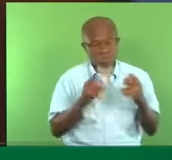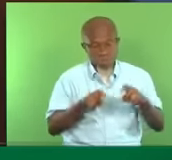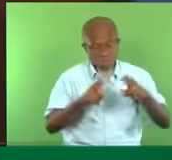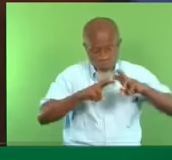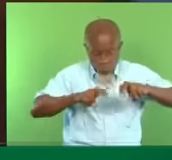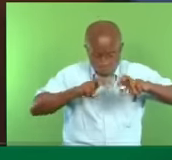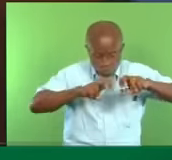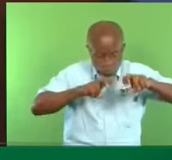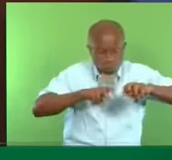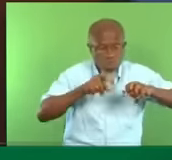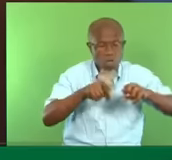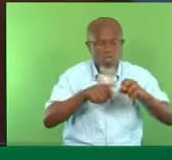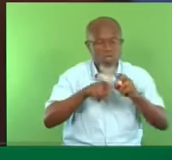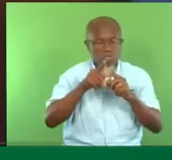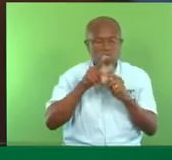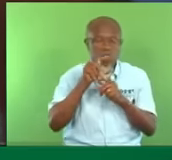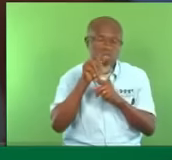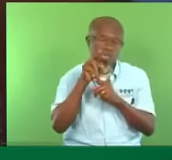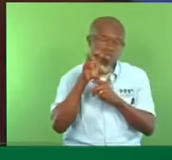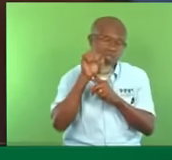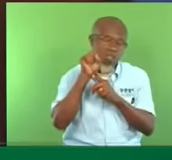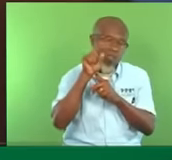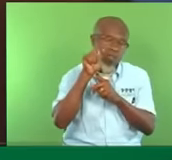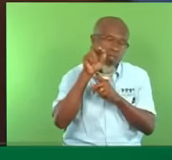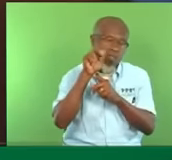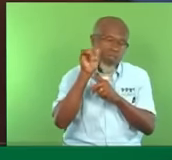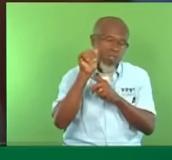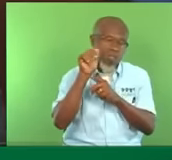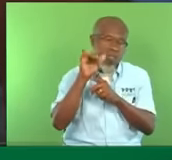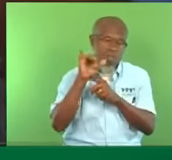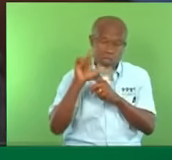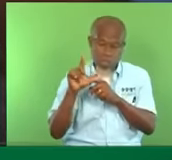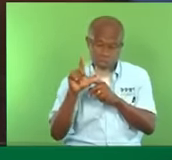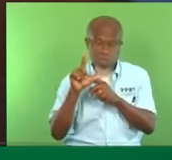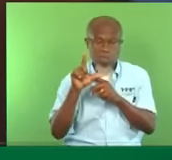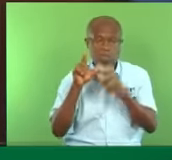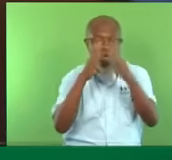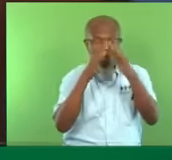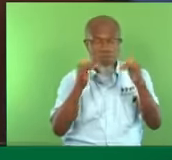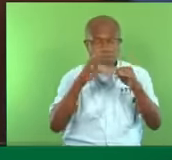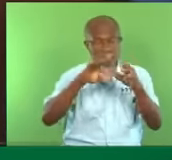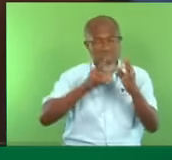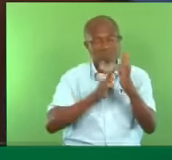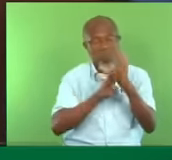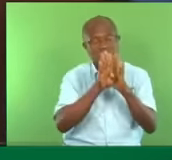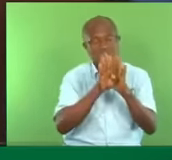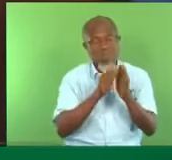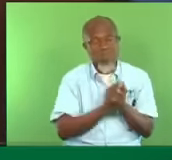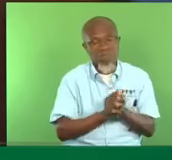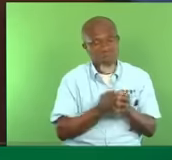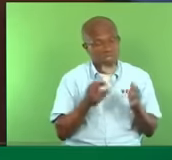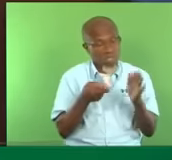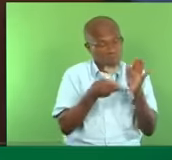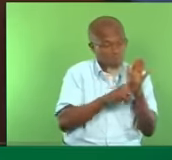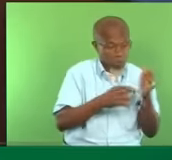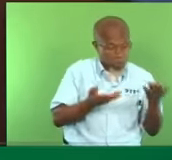and what appears to be $100 million going down the drain. And the report is here. If the report is fake, tell me. If the